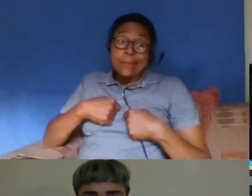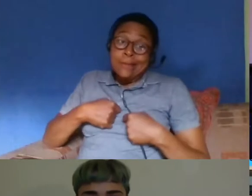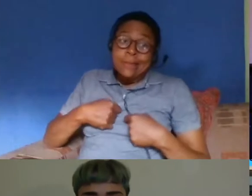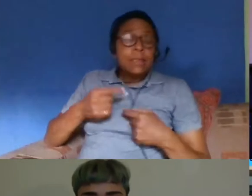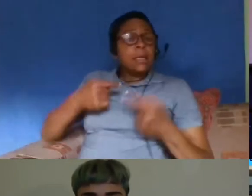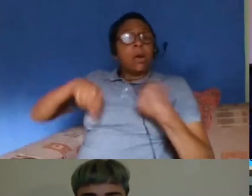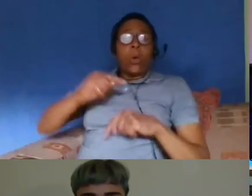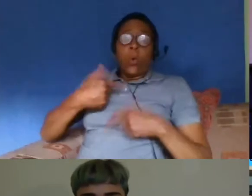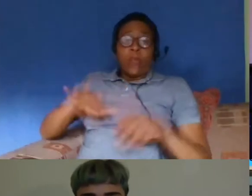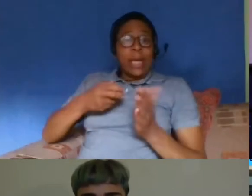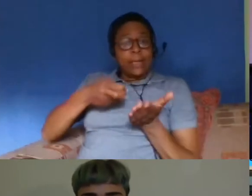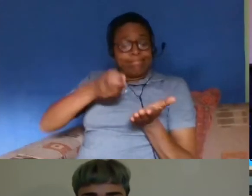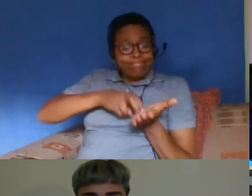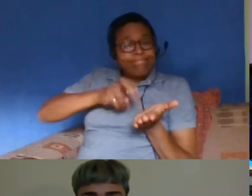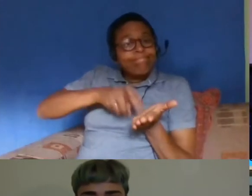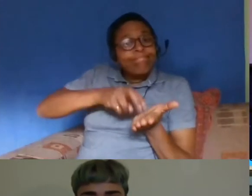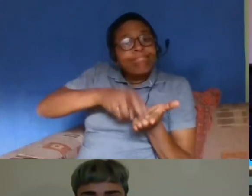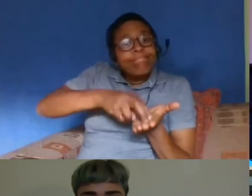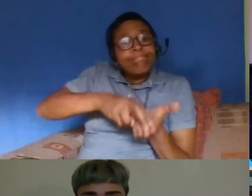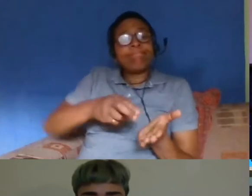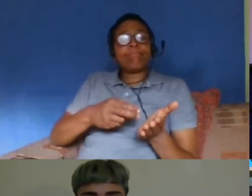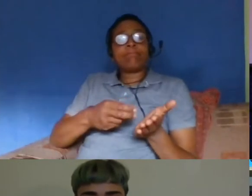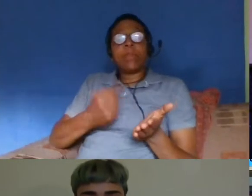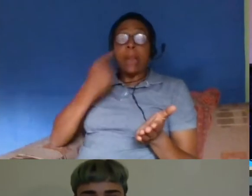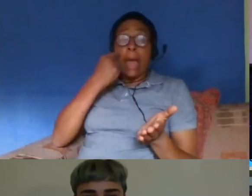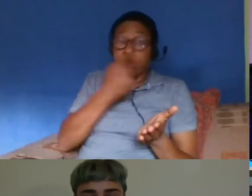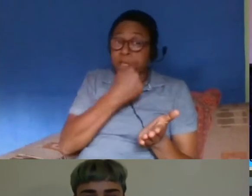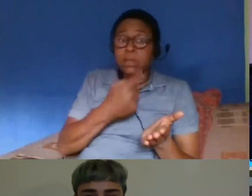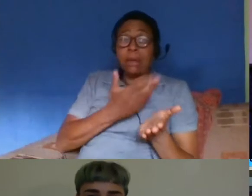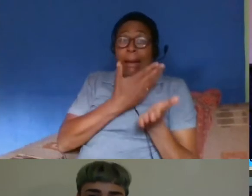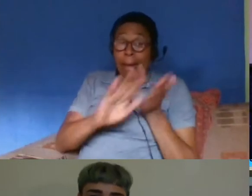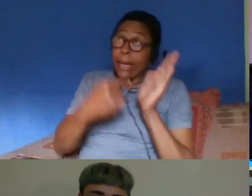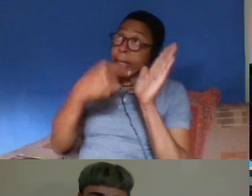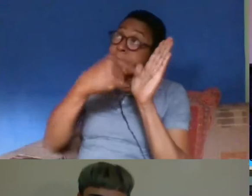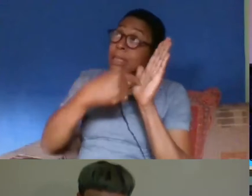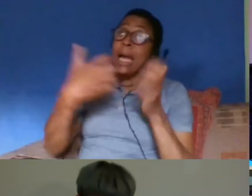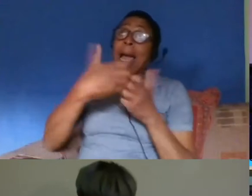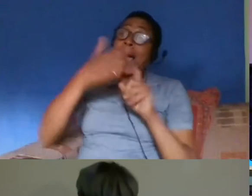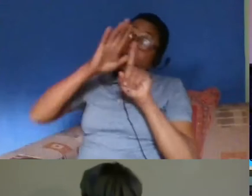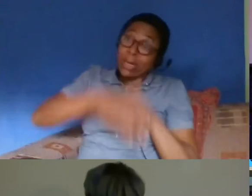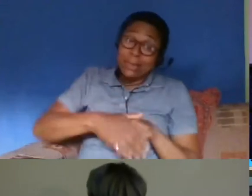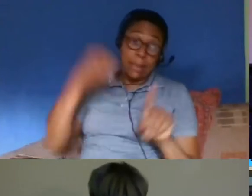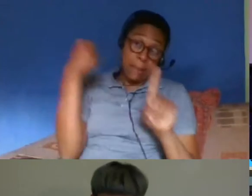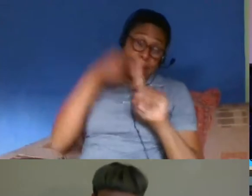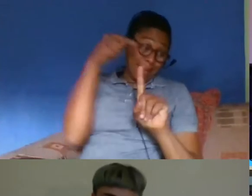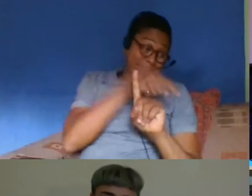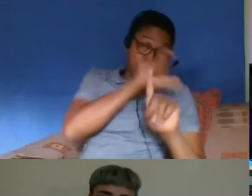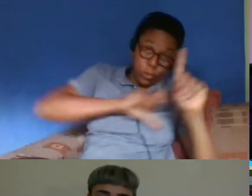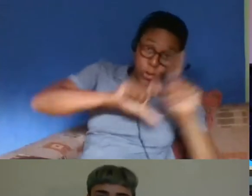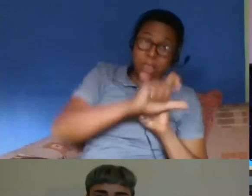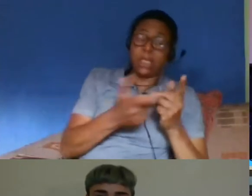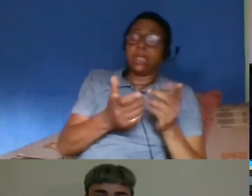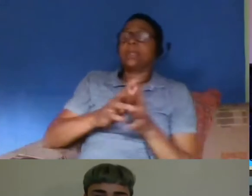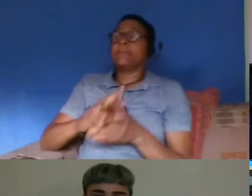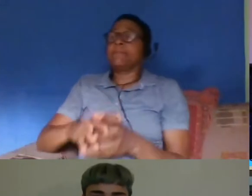we've been documenting and clearly identifying how how racism and its impact uh on on communities